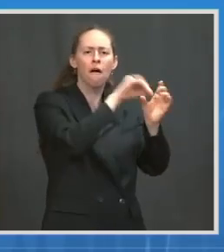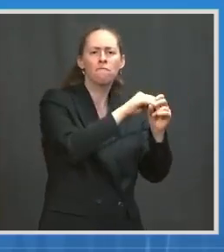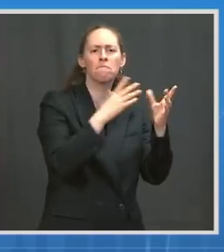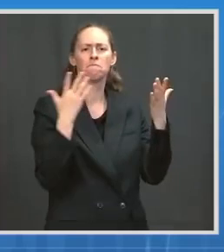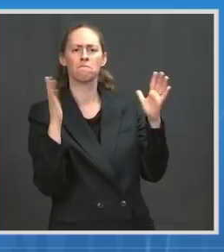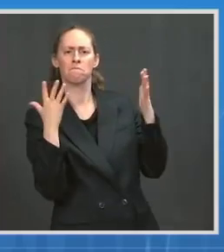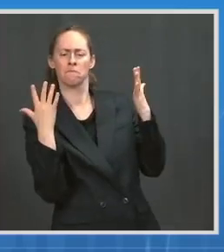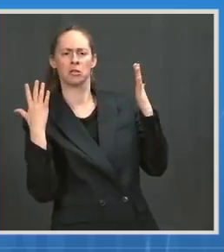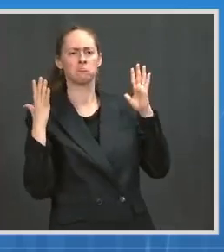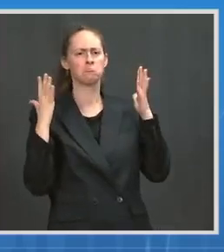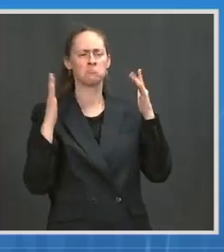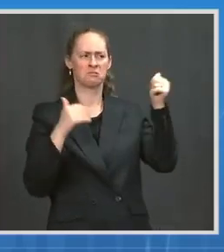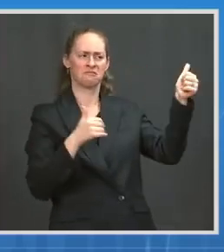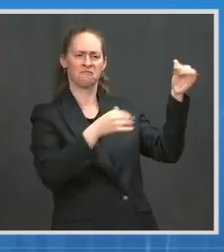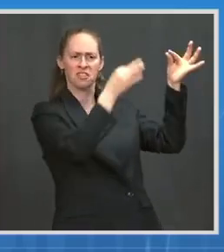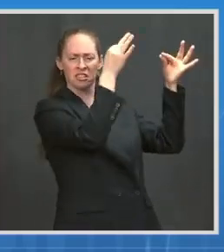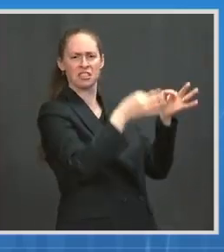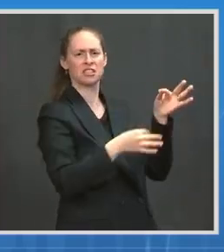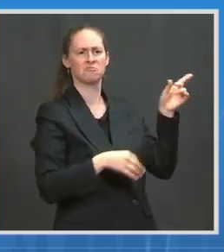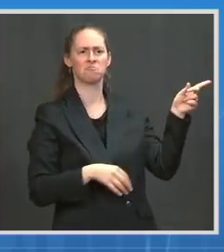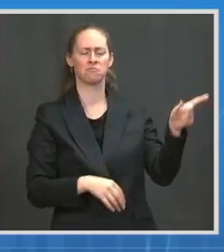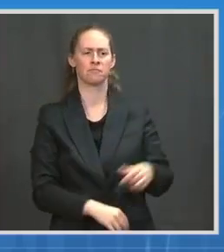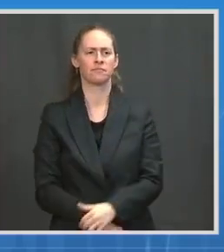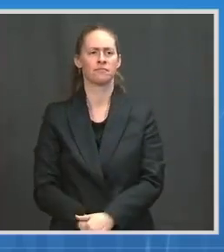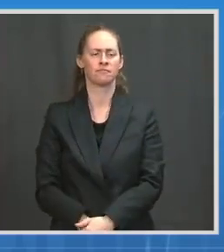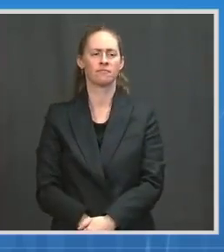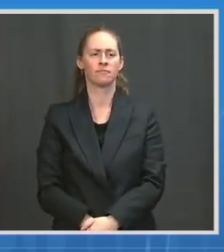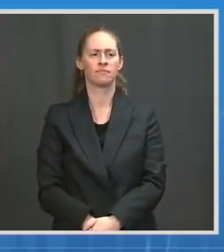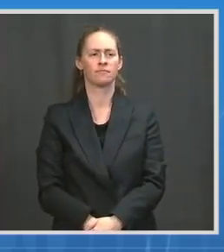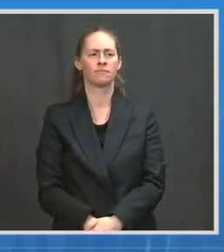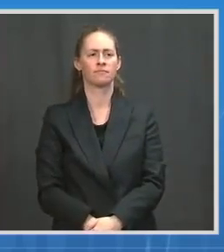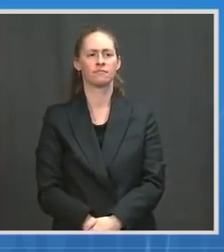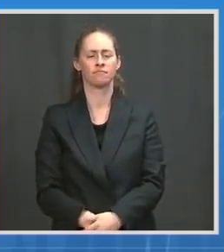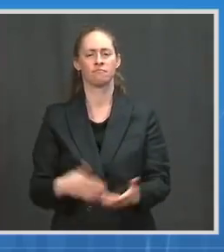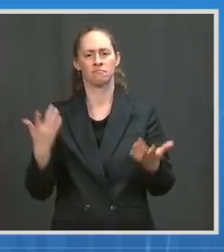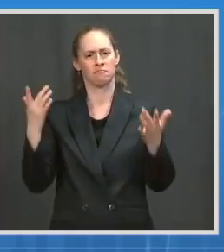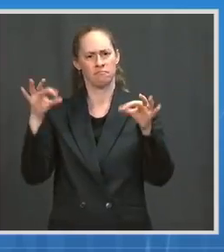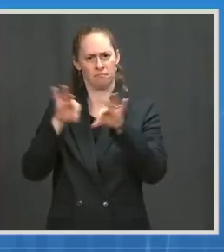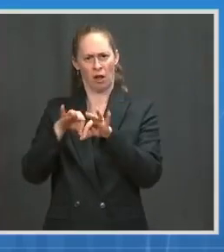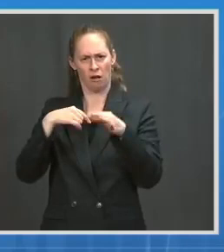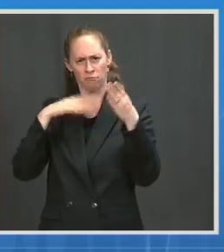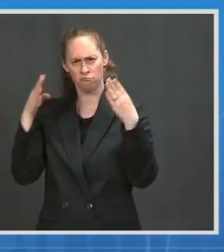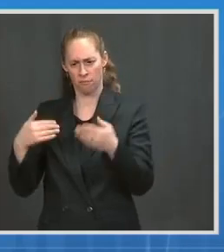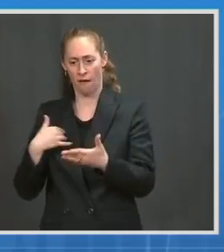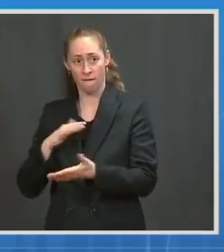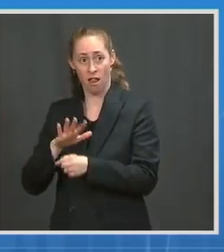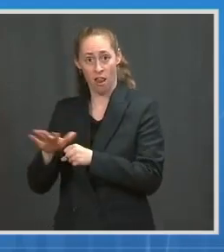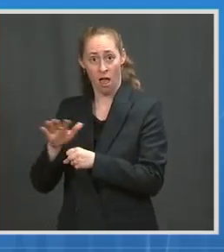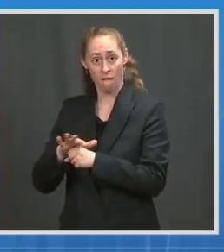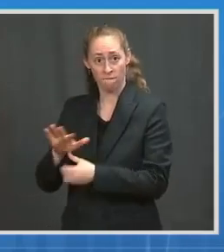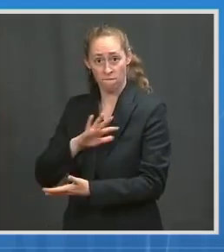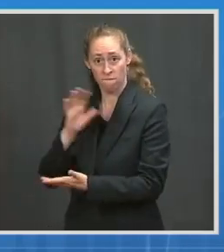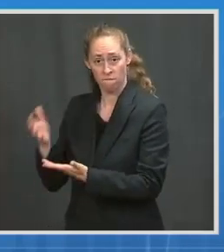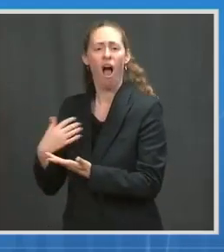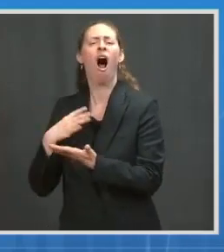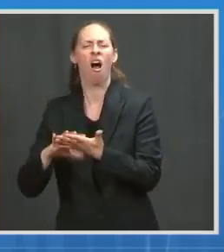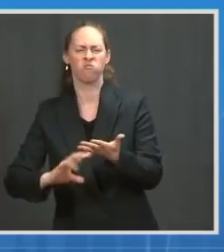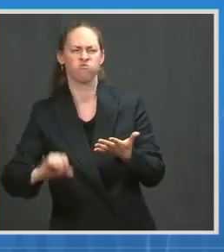and still have plenty of vaccines to make sure we vaccinate the public. One of the benefits, I will say, of everybody getting vaccinated